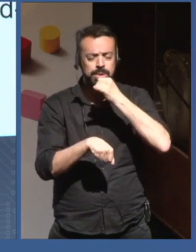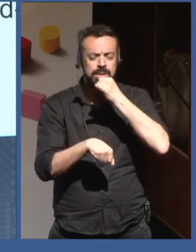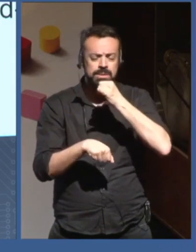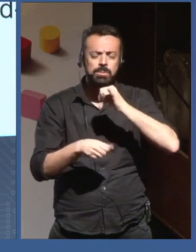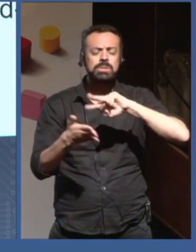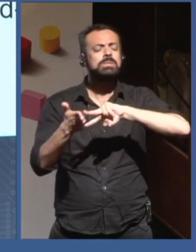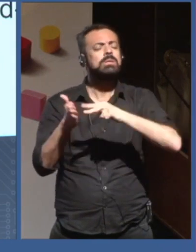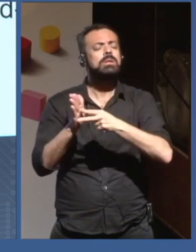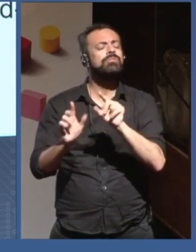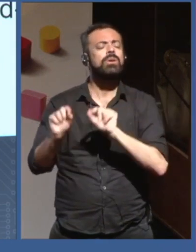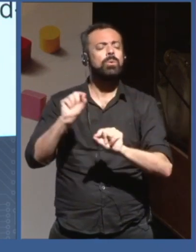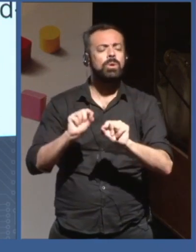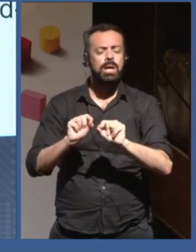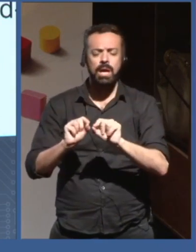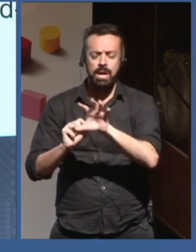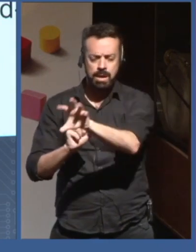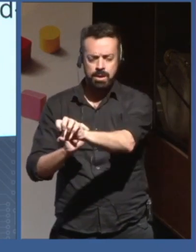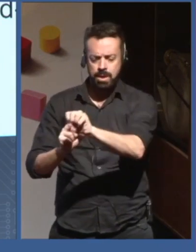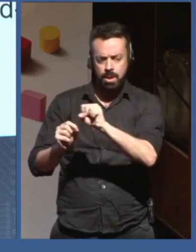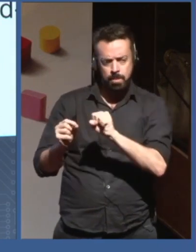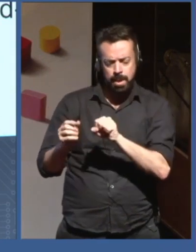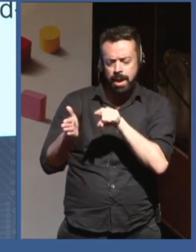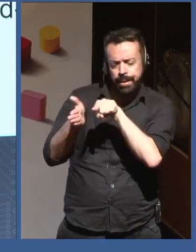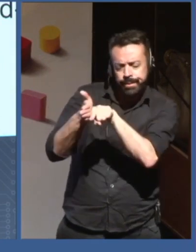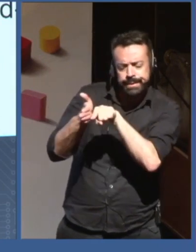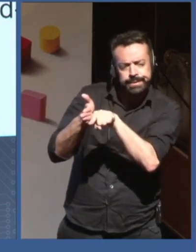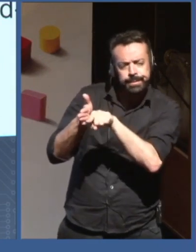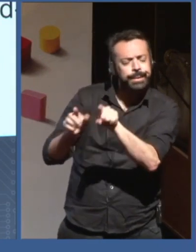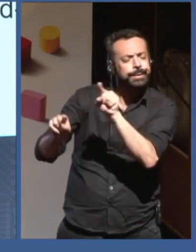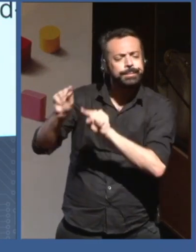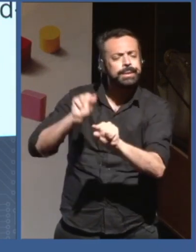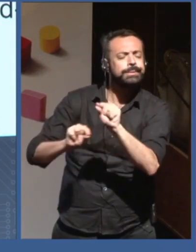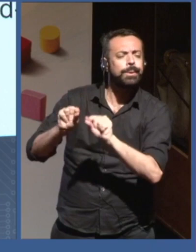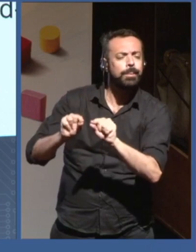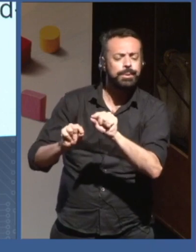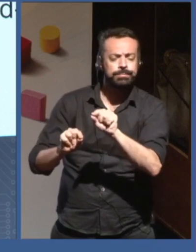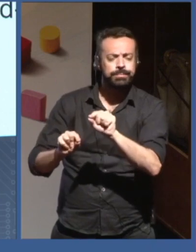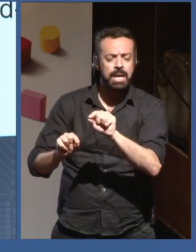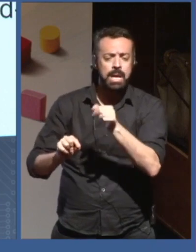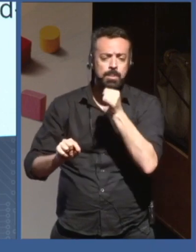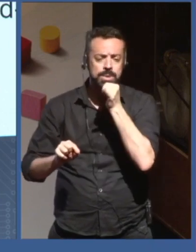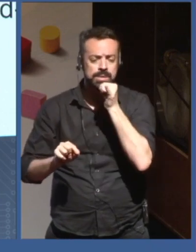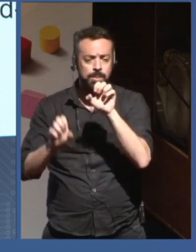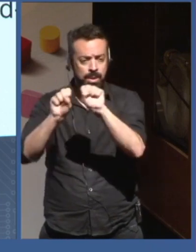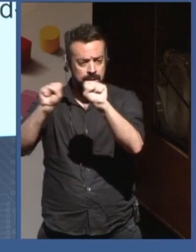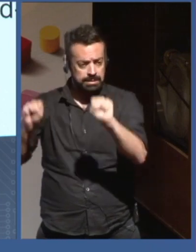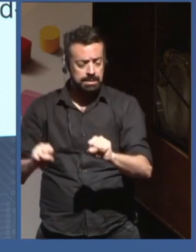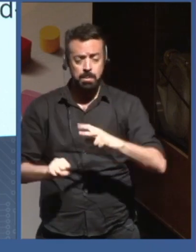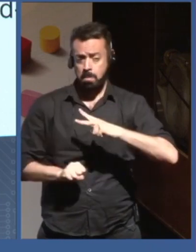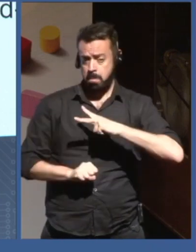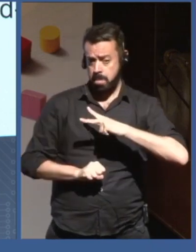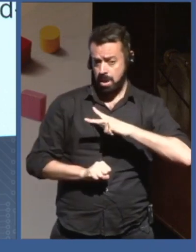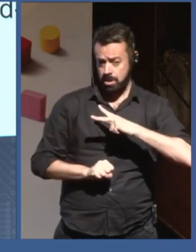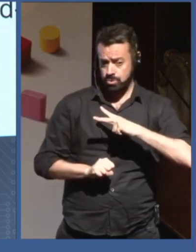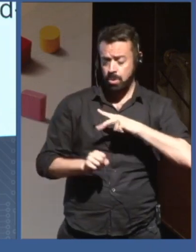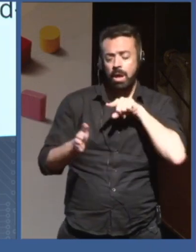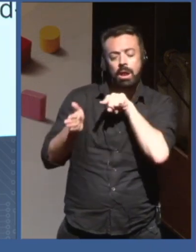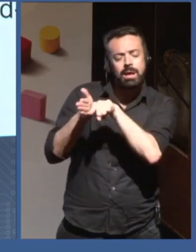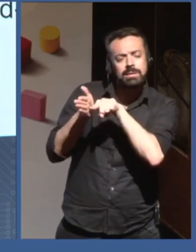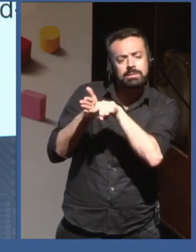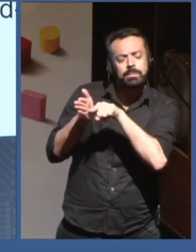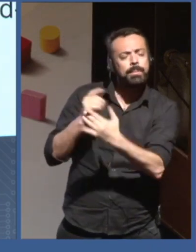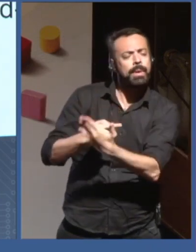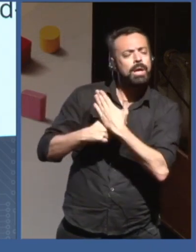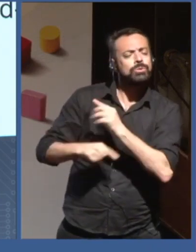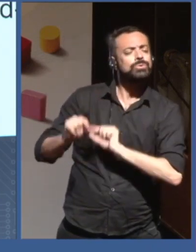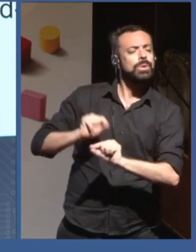private sector data that could help us understand human ecosystems in much, much finer ways. The second reason